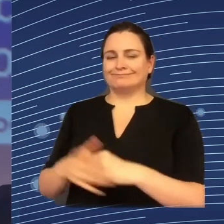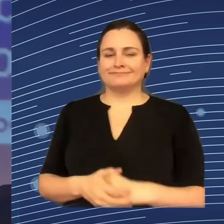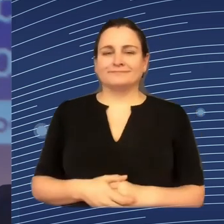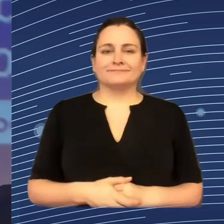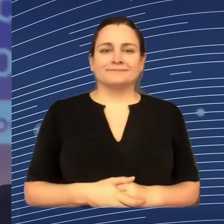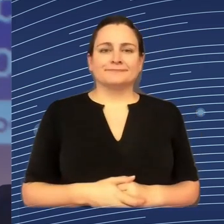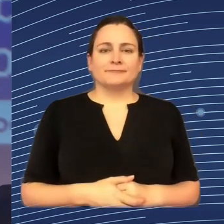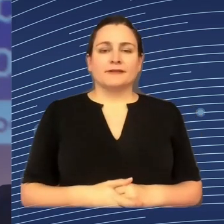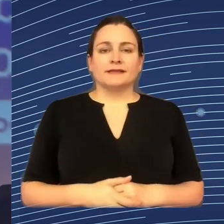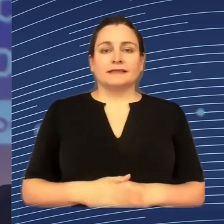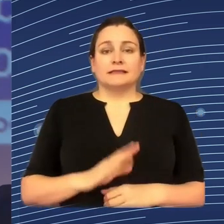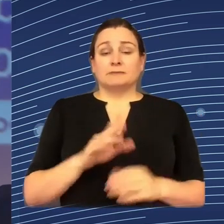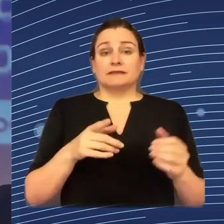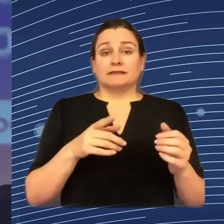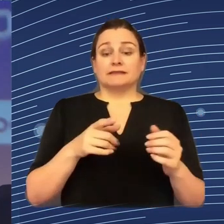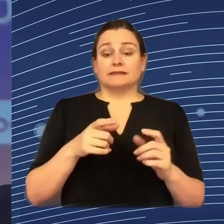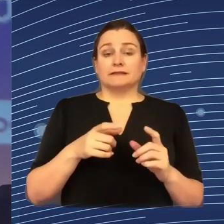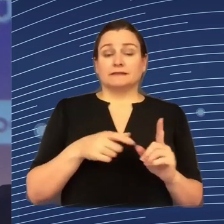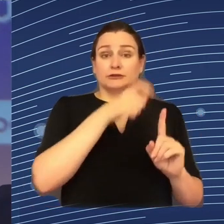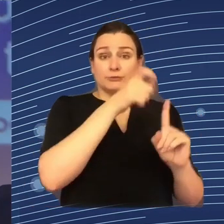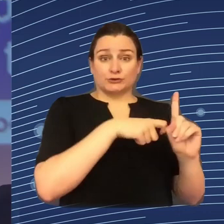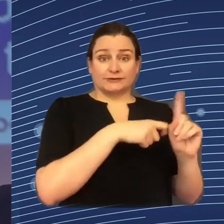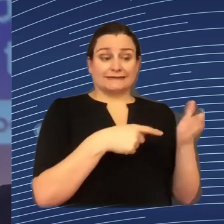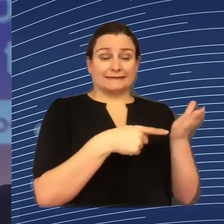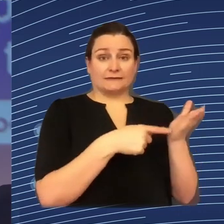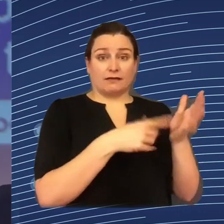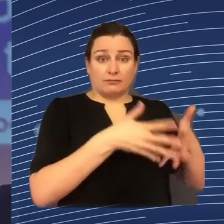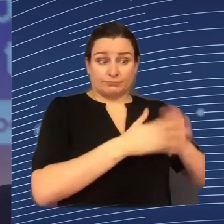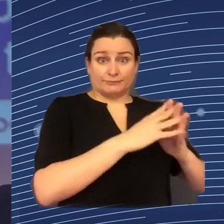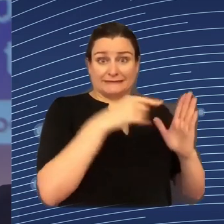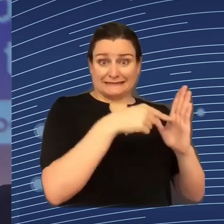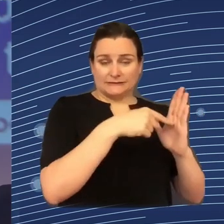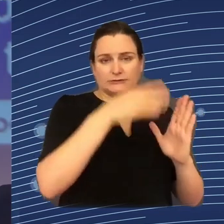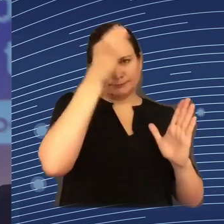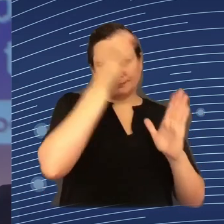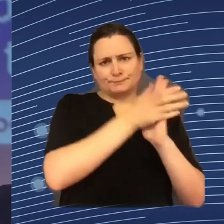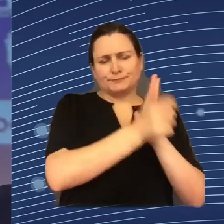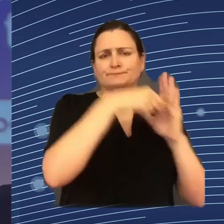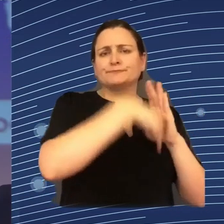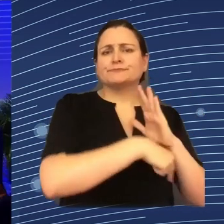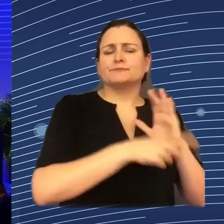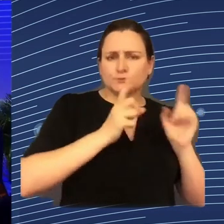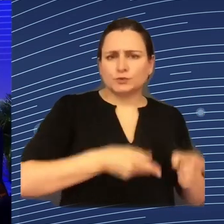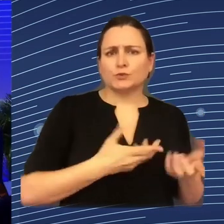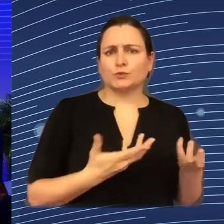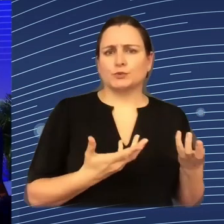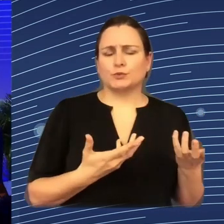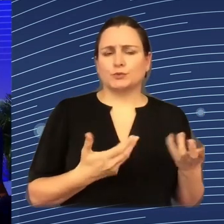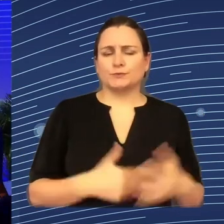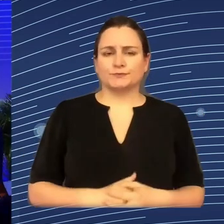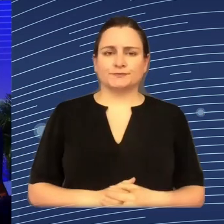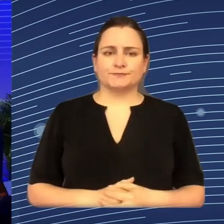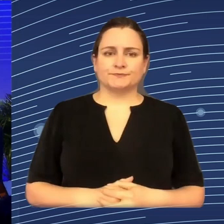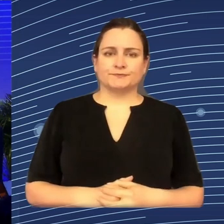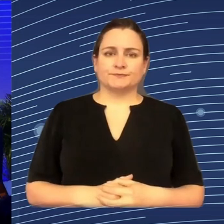is the technical knowledge in the design process? Because this is an argument we hear very often also inside the Commission, even as a criticism to the Commission.